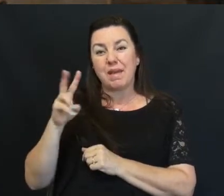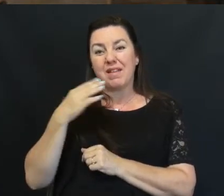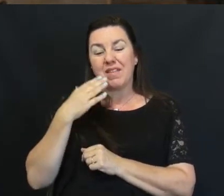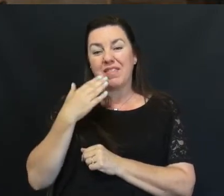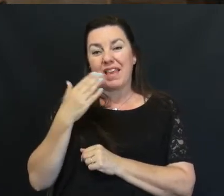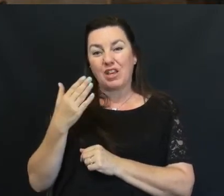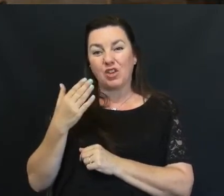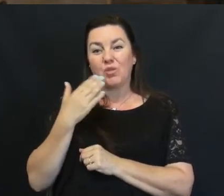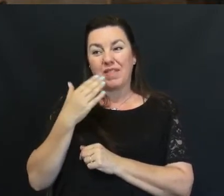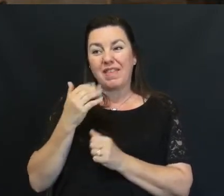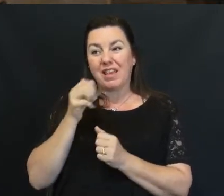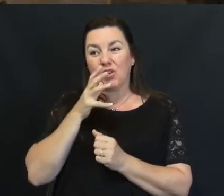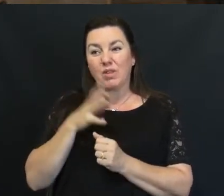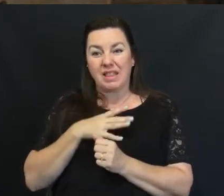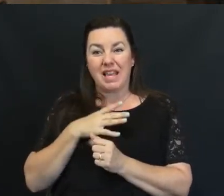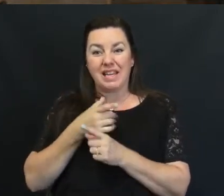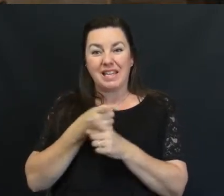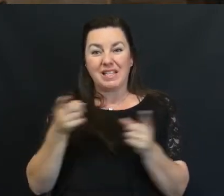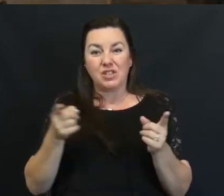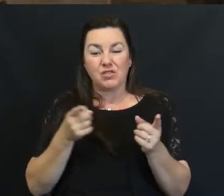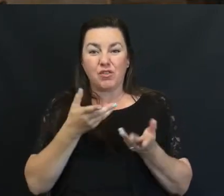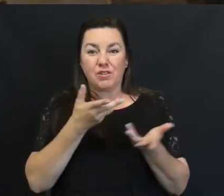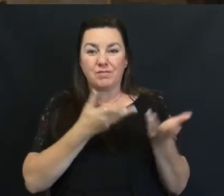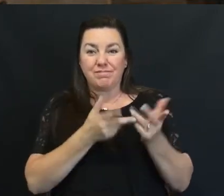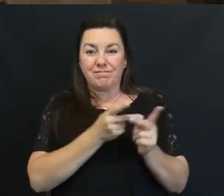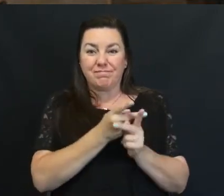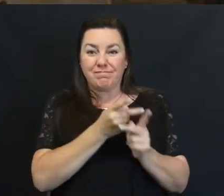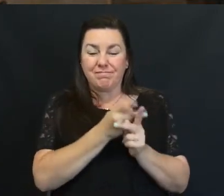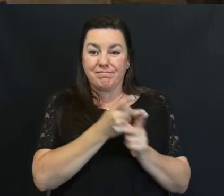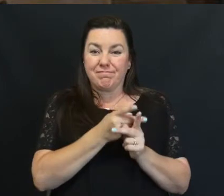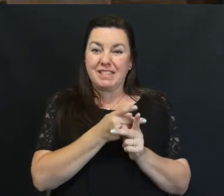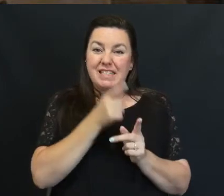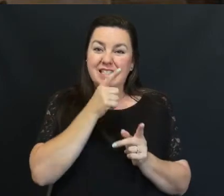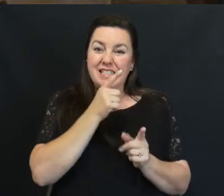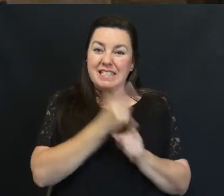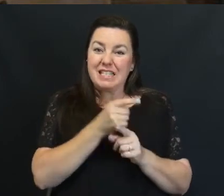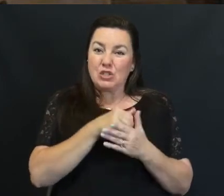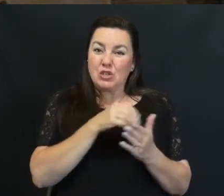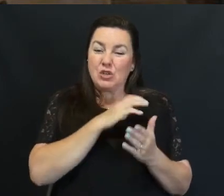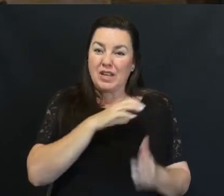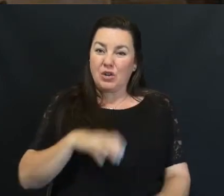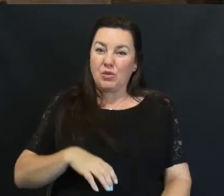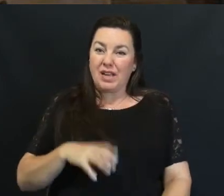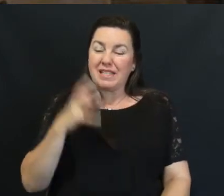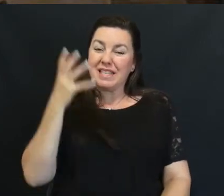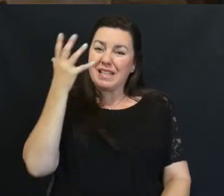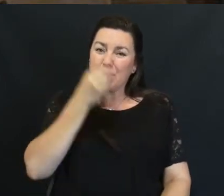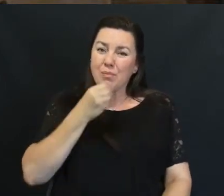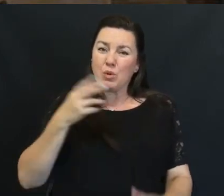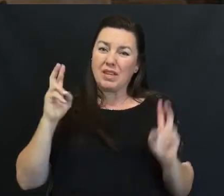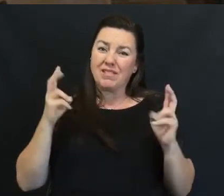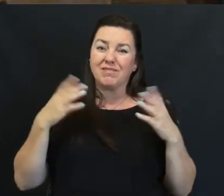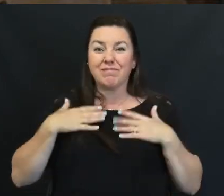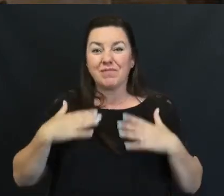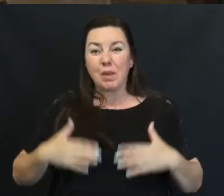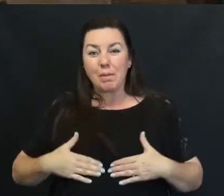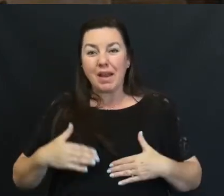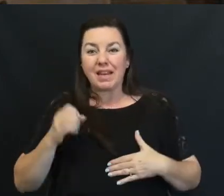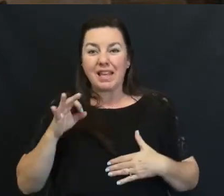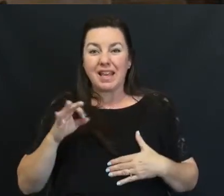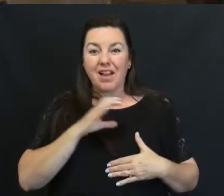for that And thank you ladies for ministering To a sister in Christ That's the beauty of the body of Christ Isn't it?